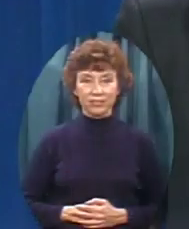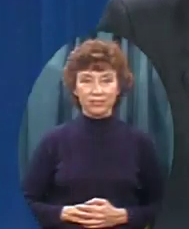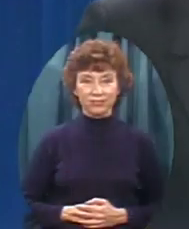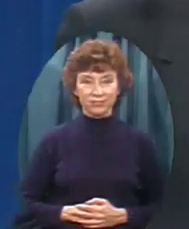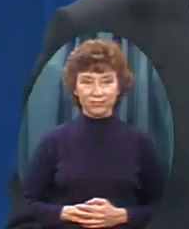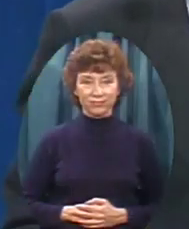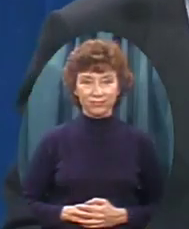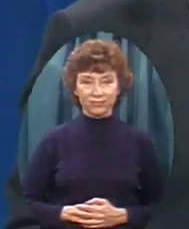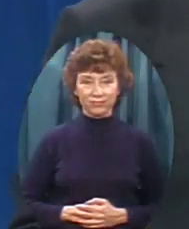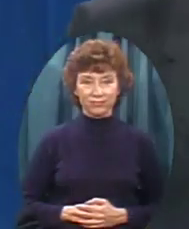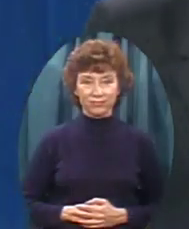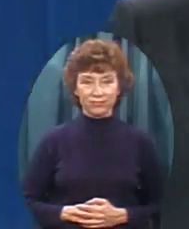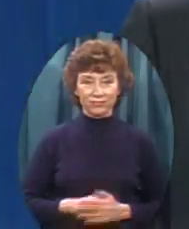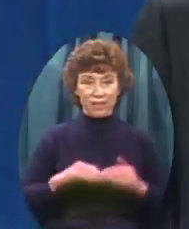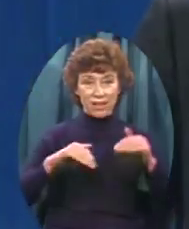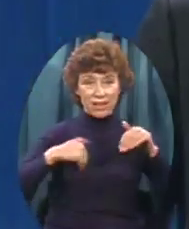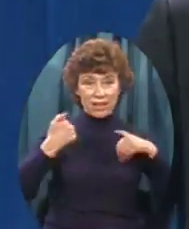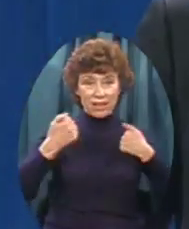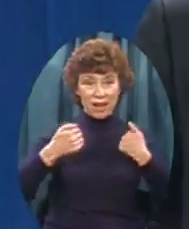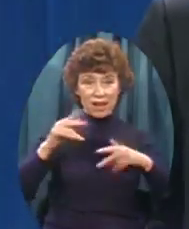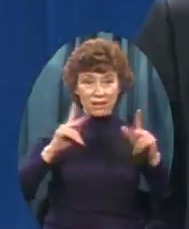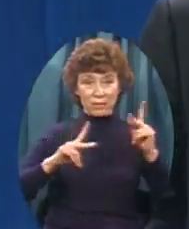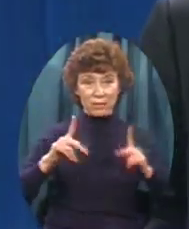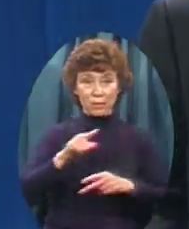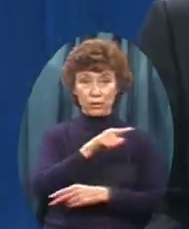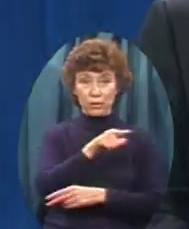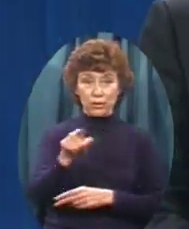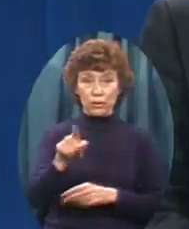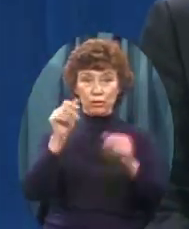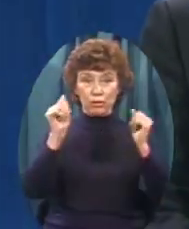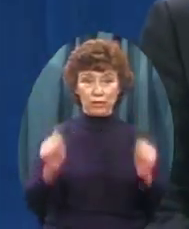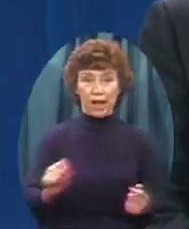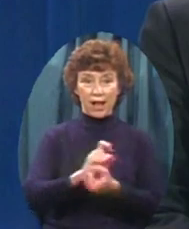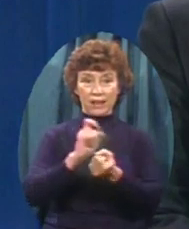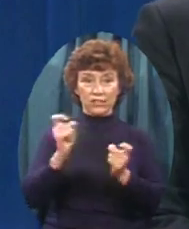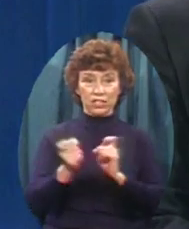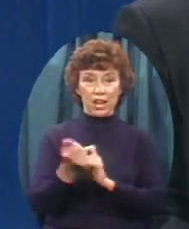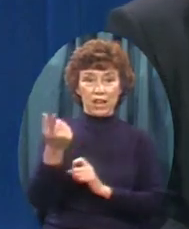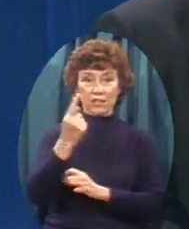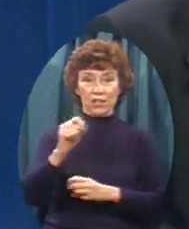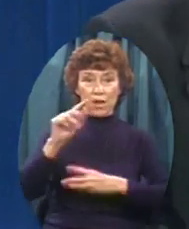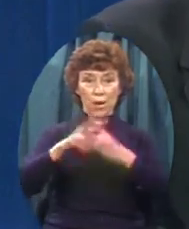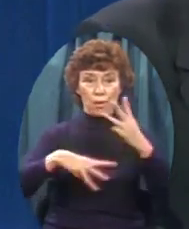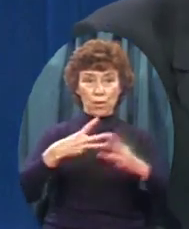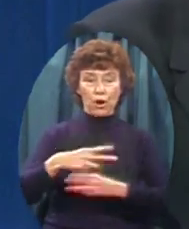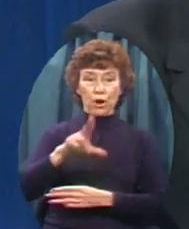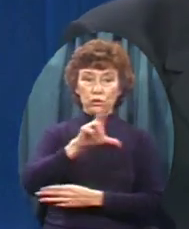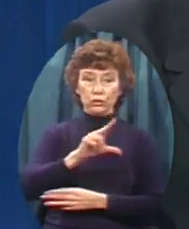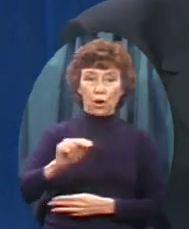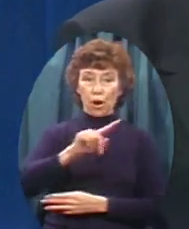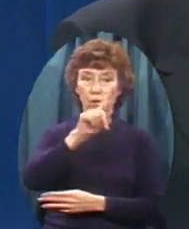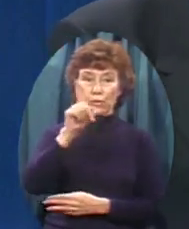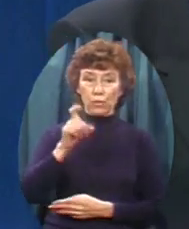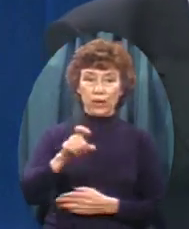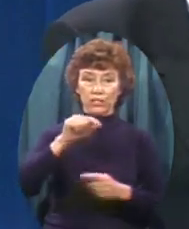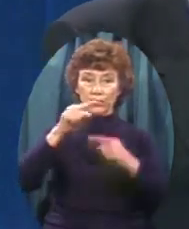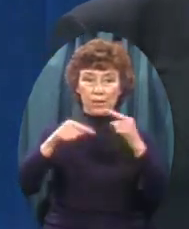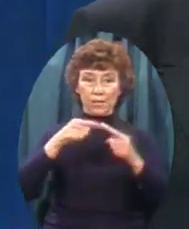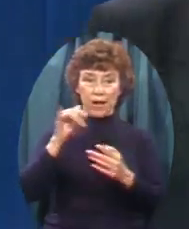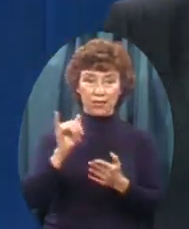name Young people You can change the world There's no question About it